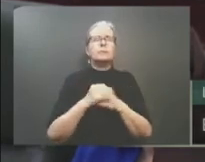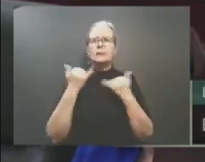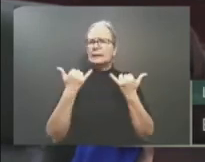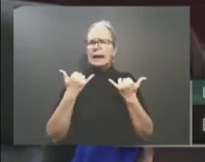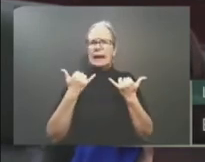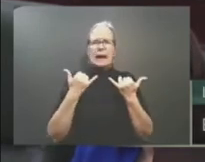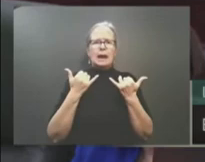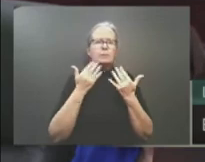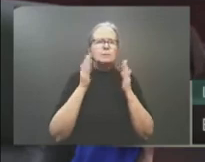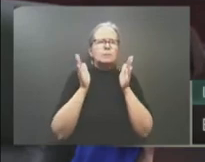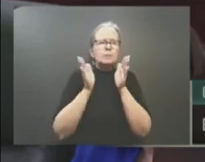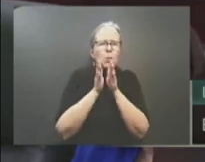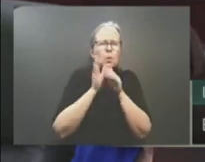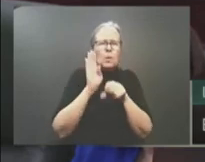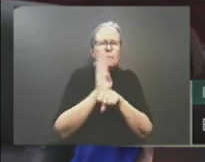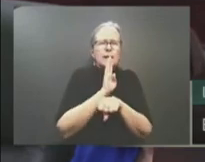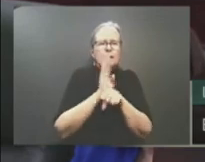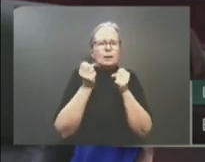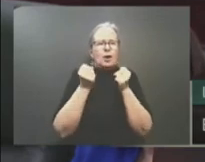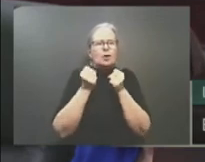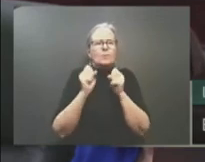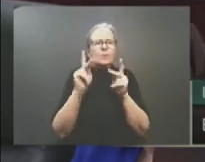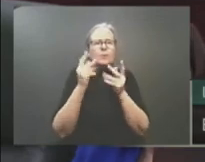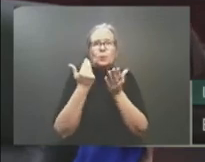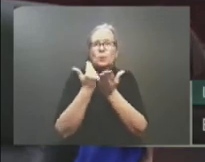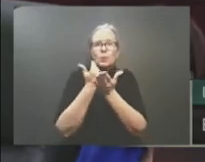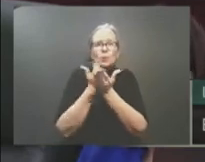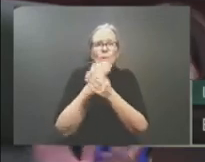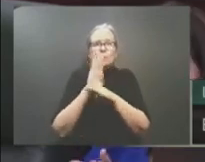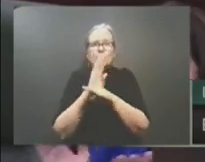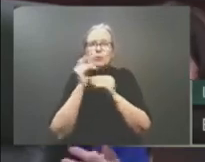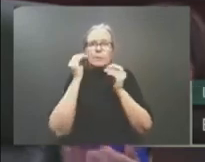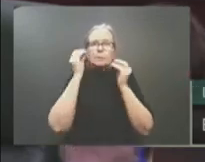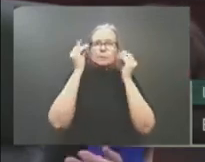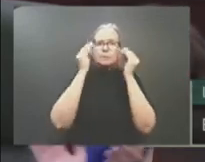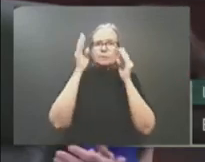And today, I again present a balanced budget.